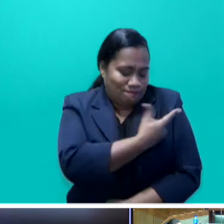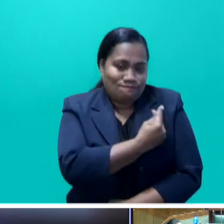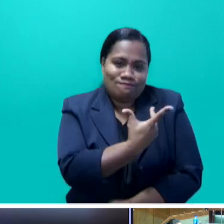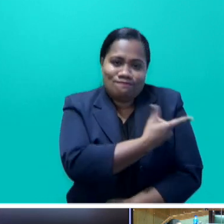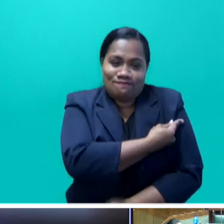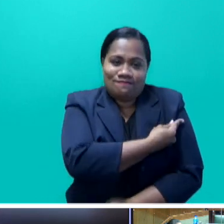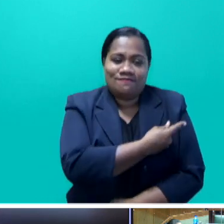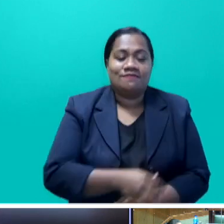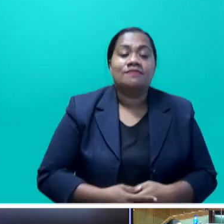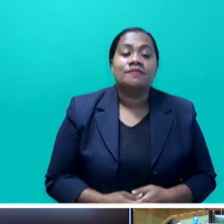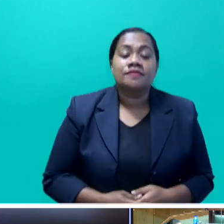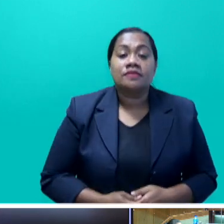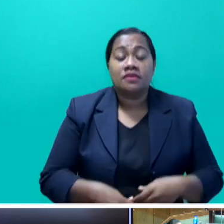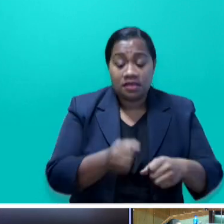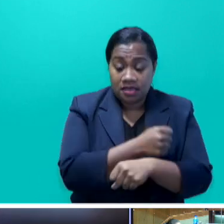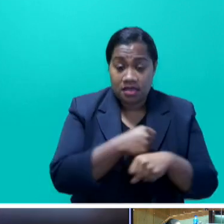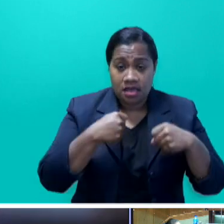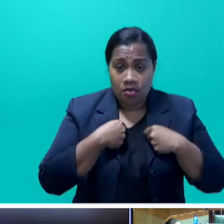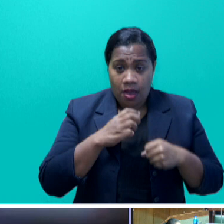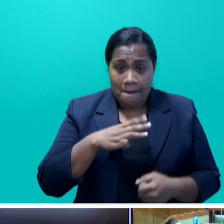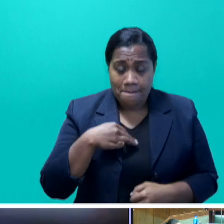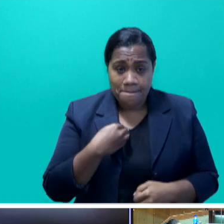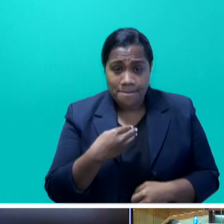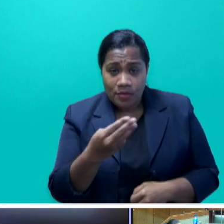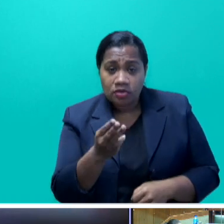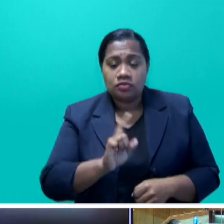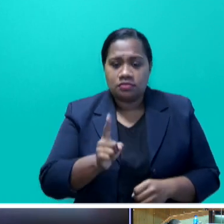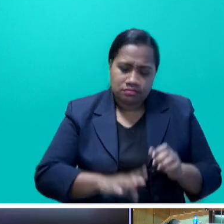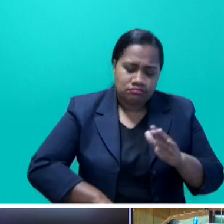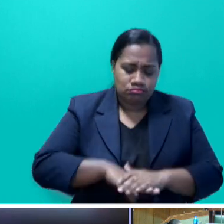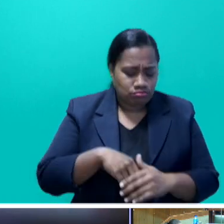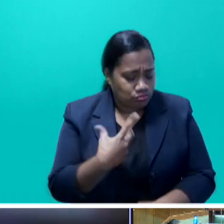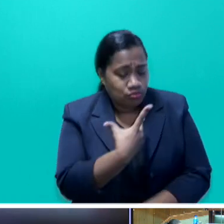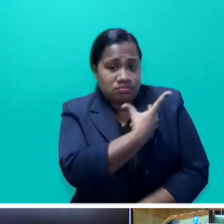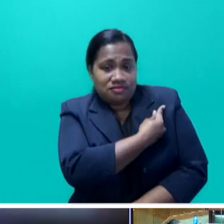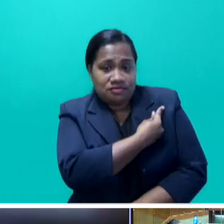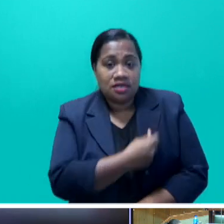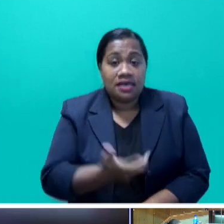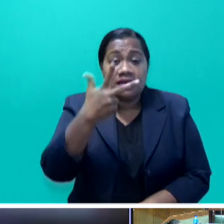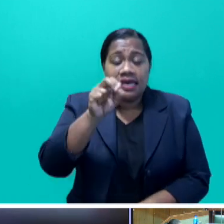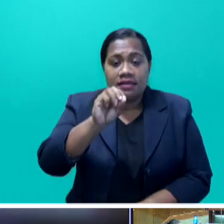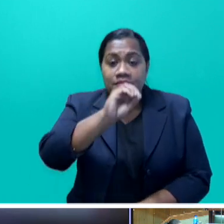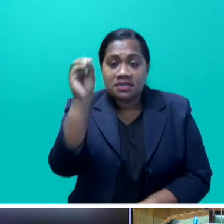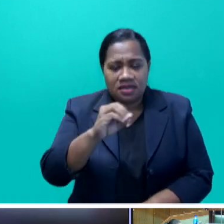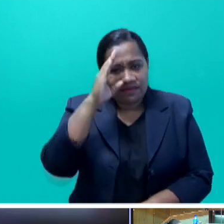Our mission is to fully vaccinate 80% of the adults in Fiji by the end of October.